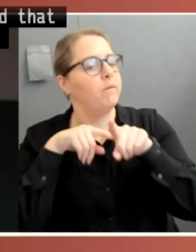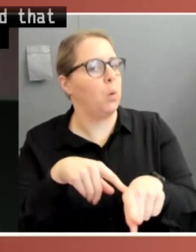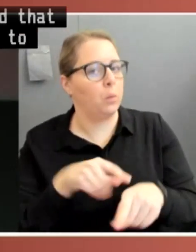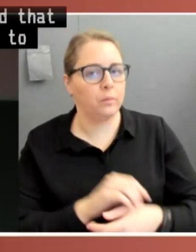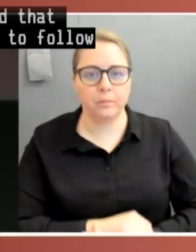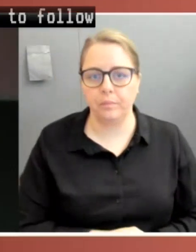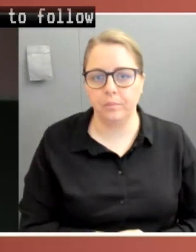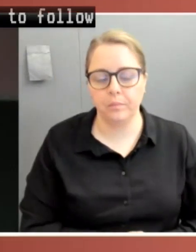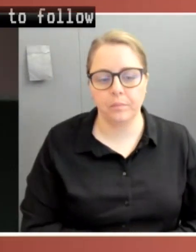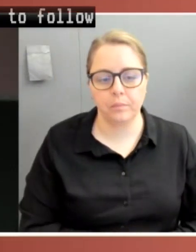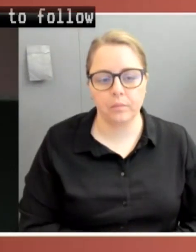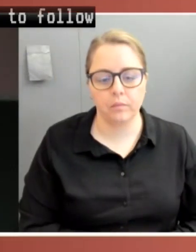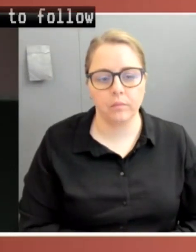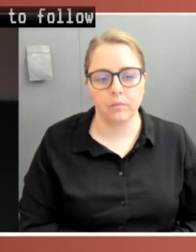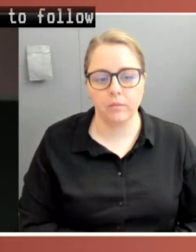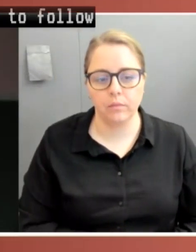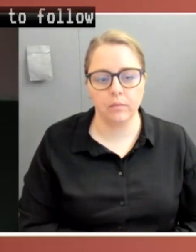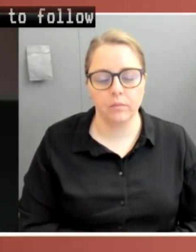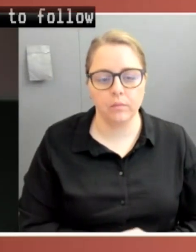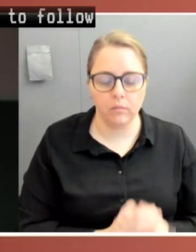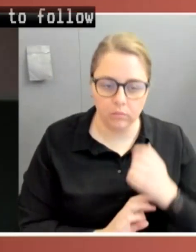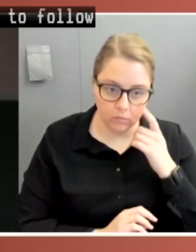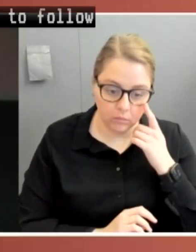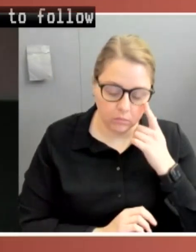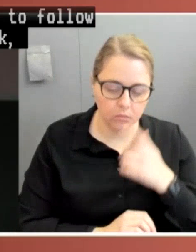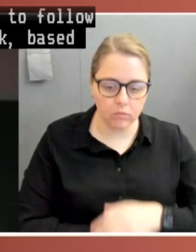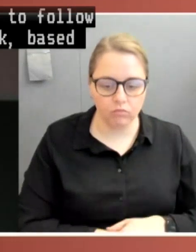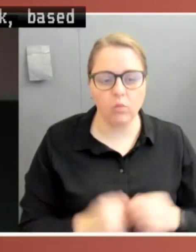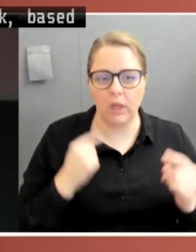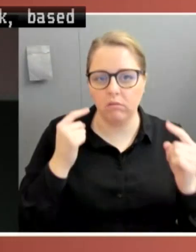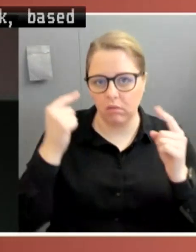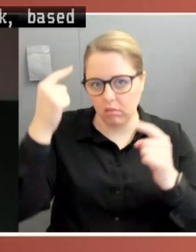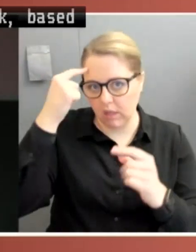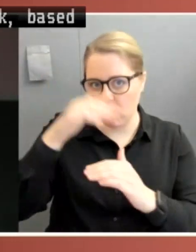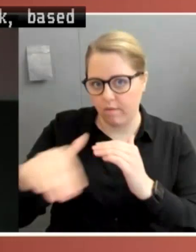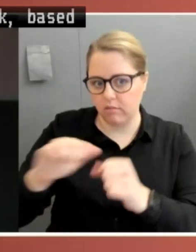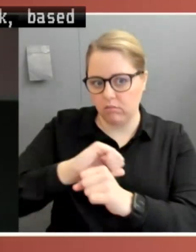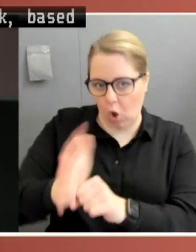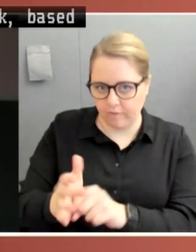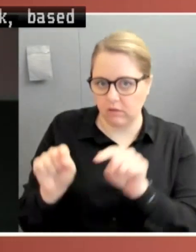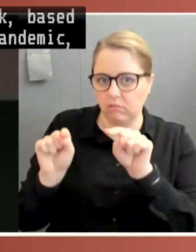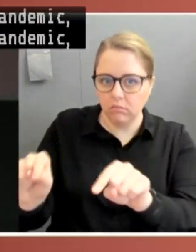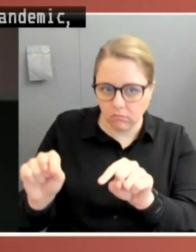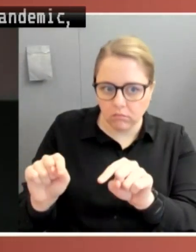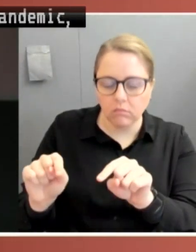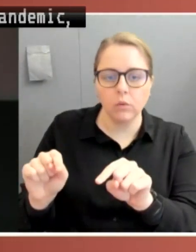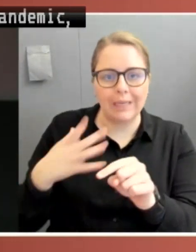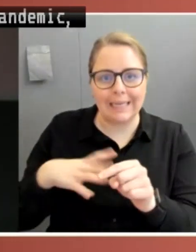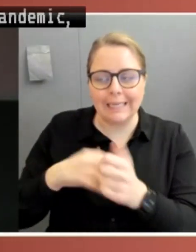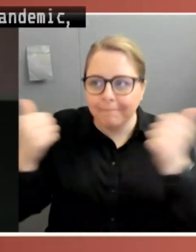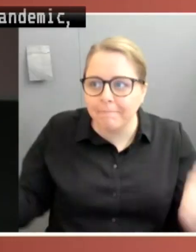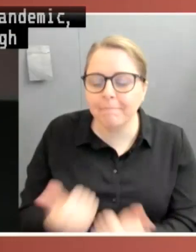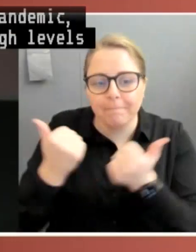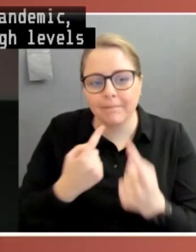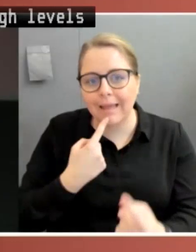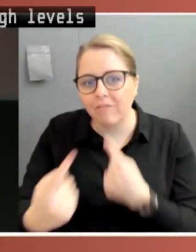ask, based upon that, based upon a pandemic, based upon the need for high levels of public information, high levels of transparency, high